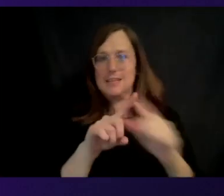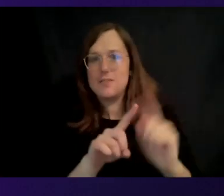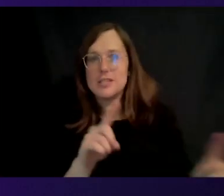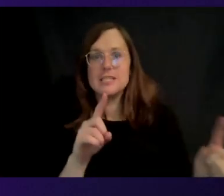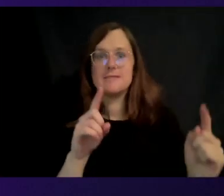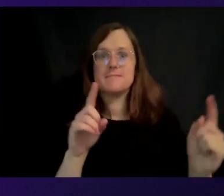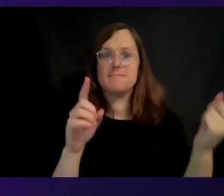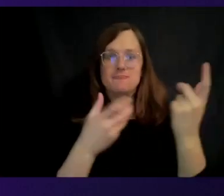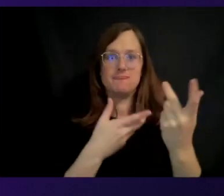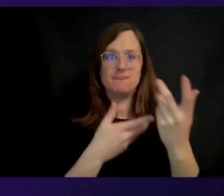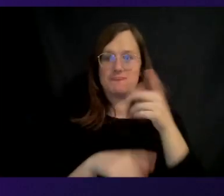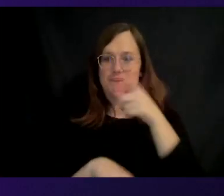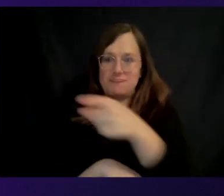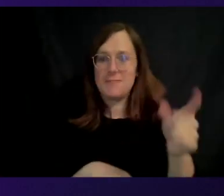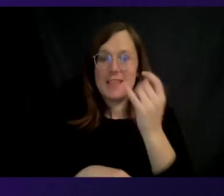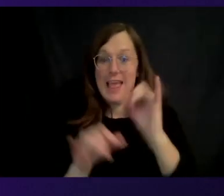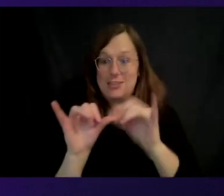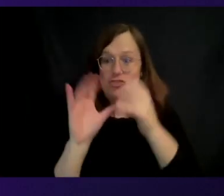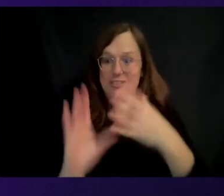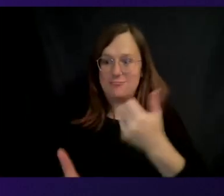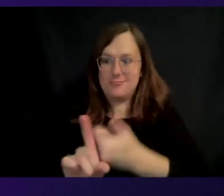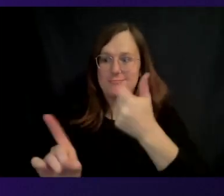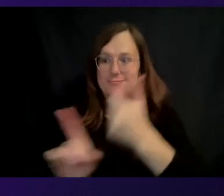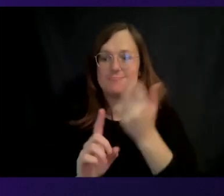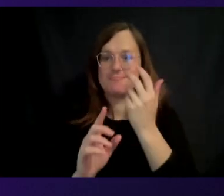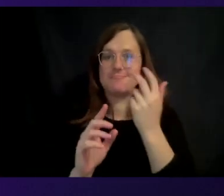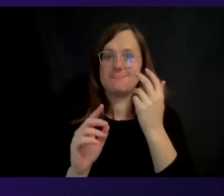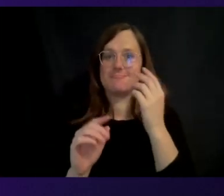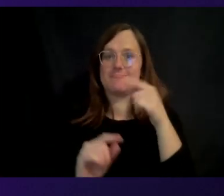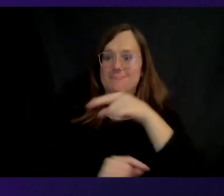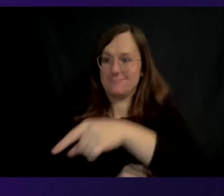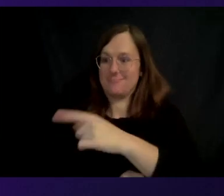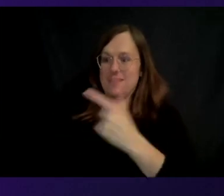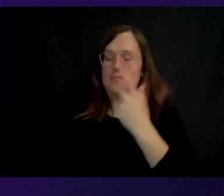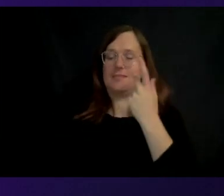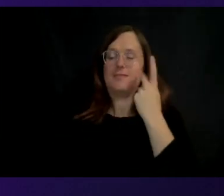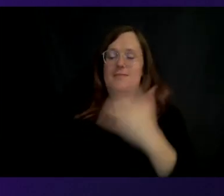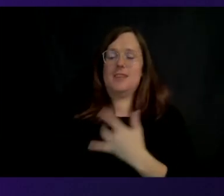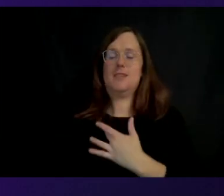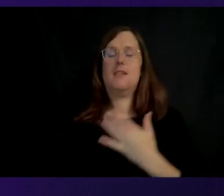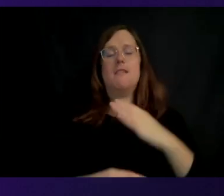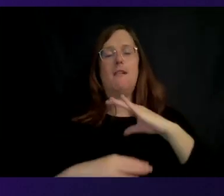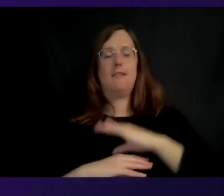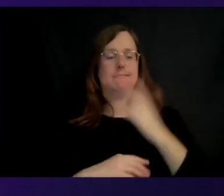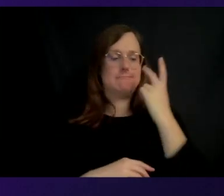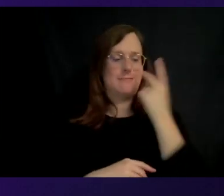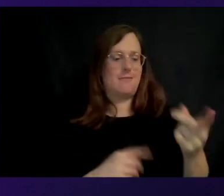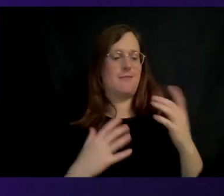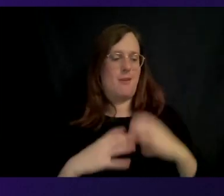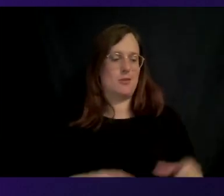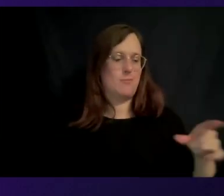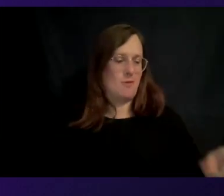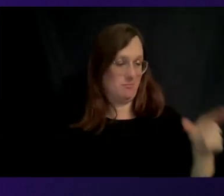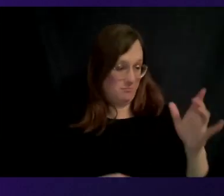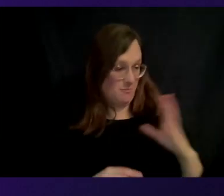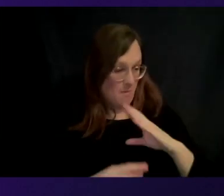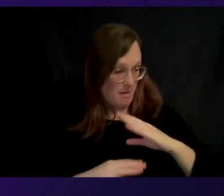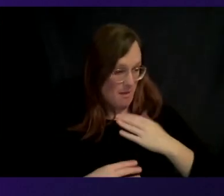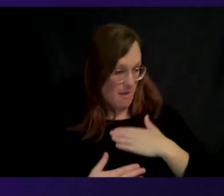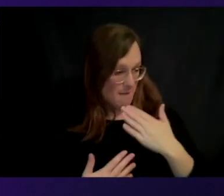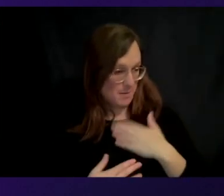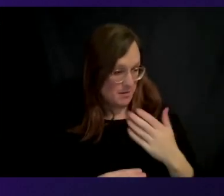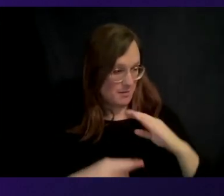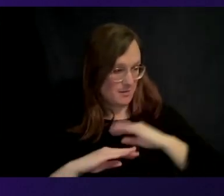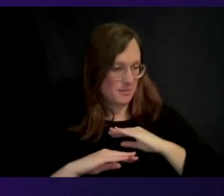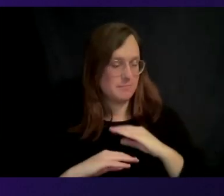engineers because they see the space satisfaction on our end customer faces when they deal with them. I'm